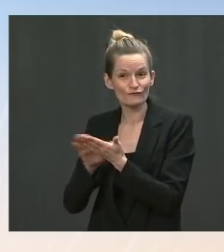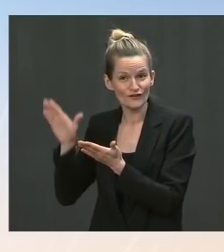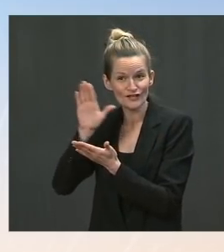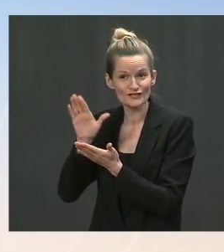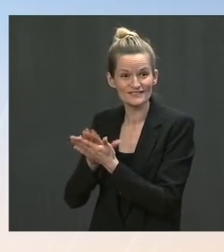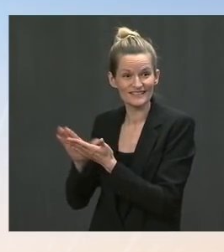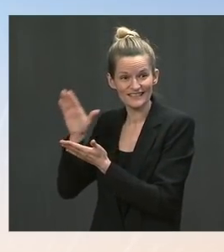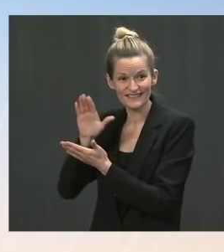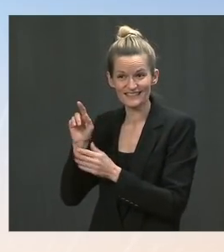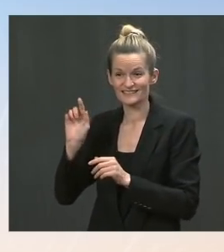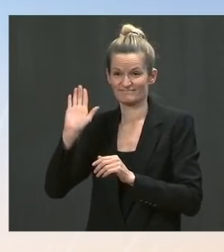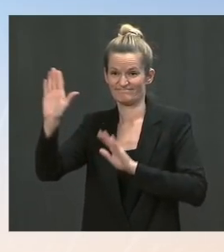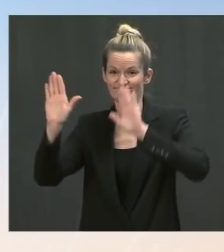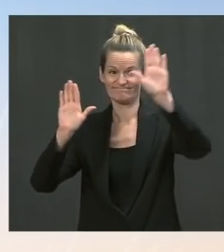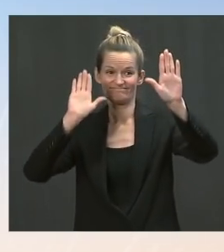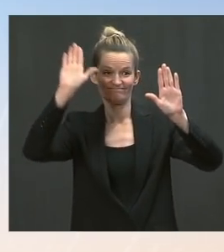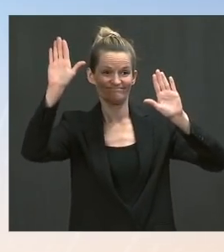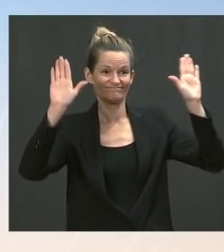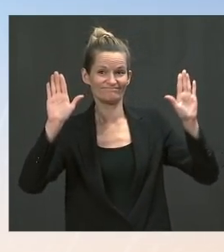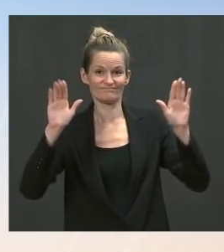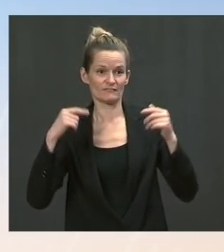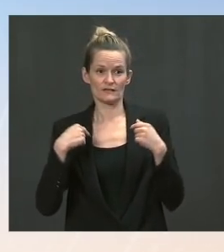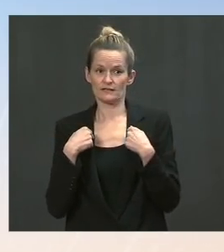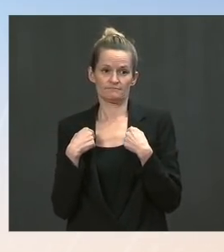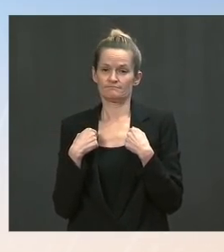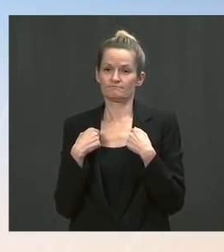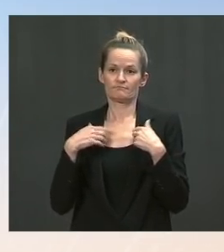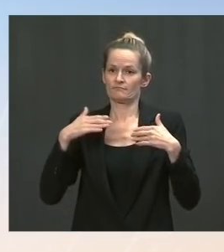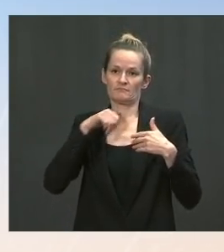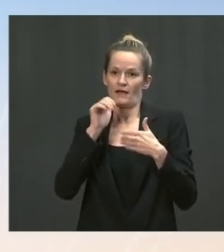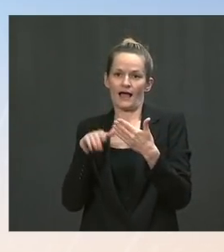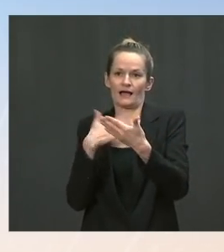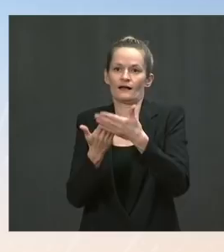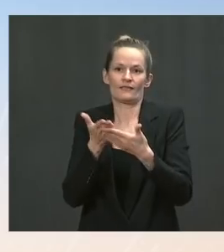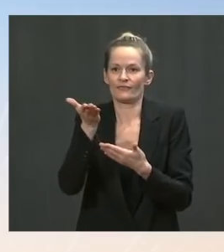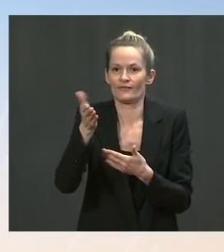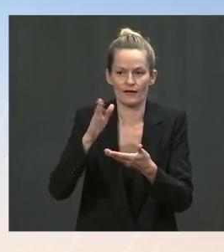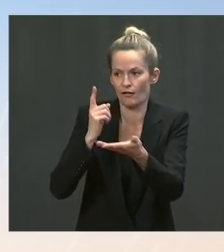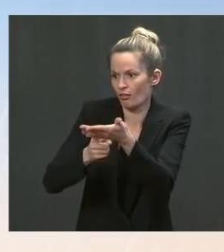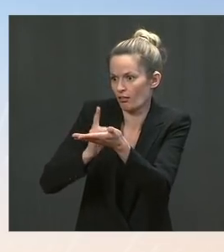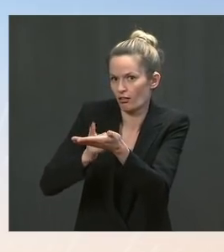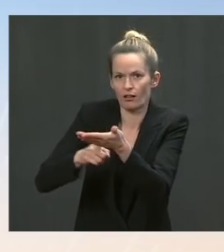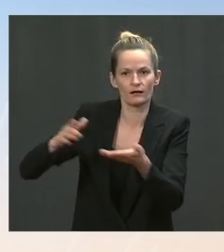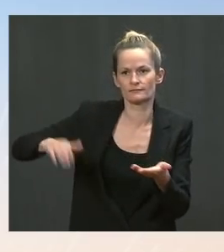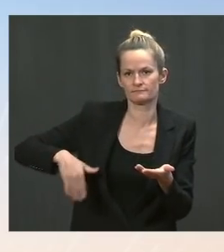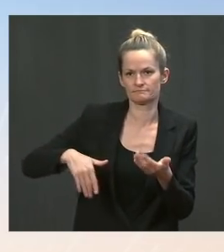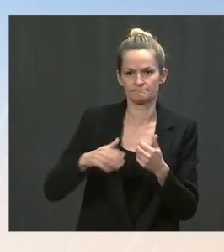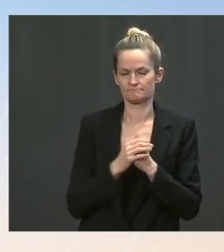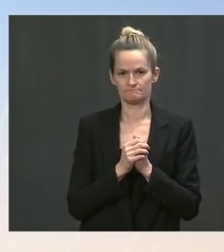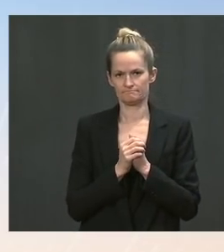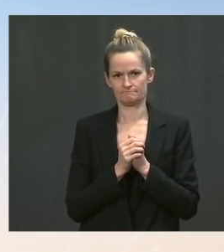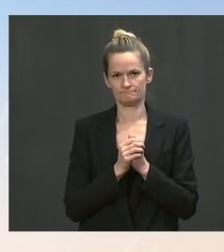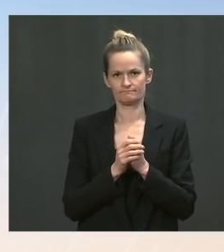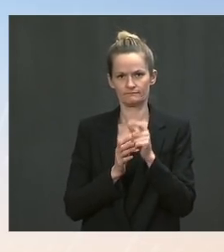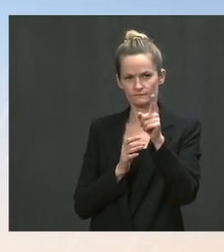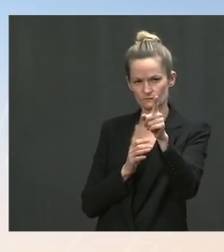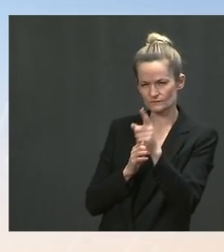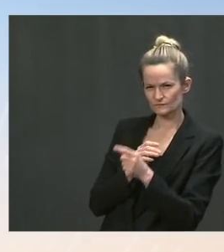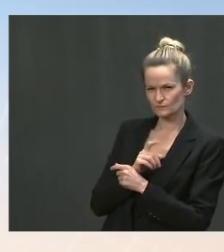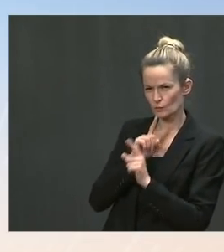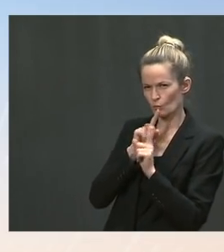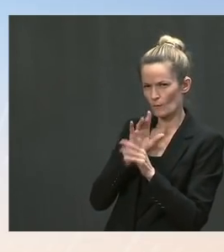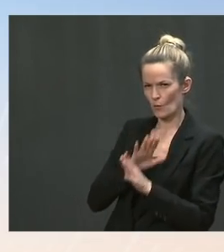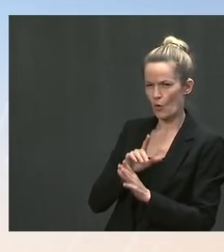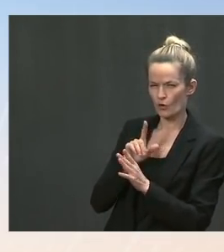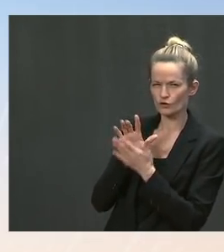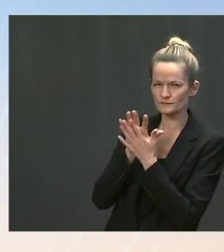broader standpoint, why is the administration sort of taking, you know, acting so slowly here? You're highlighting all the different efforts, you know, businesses and